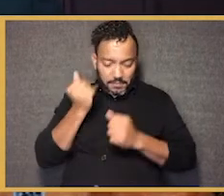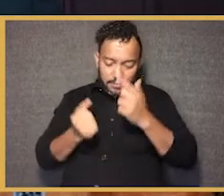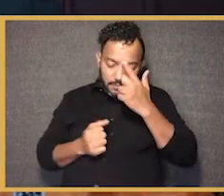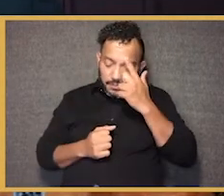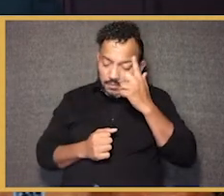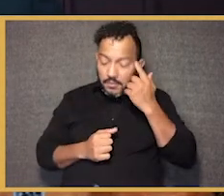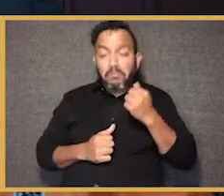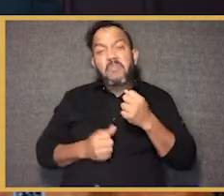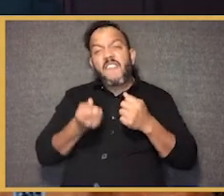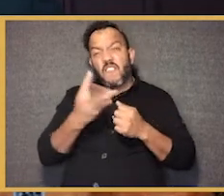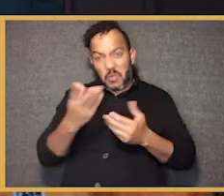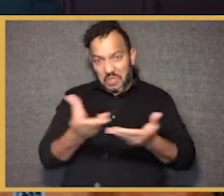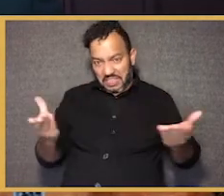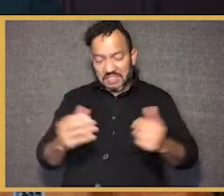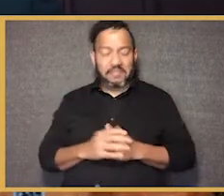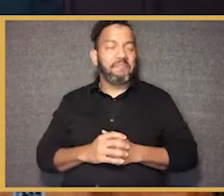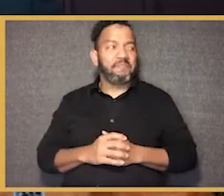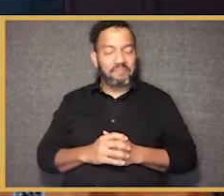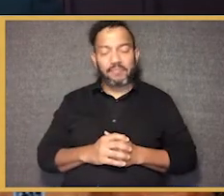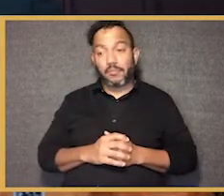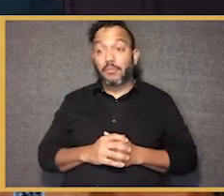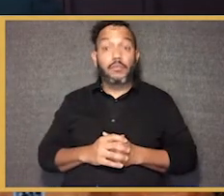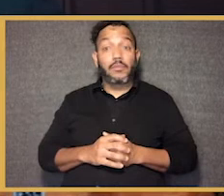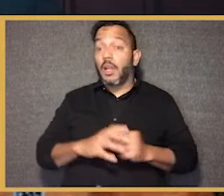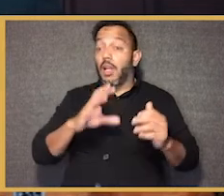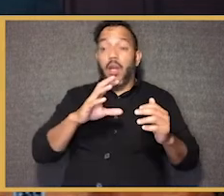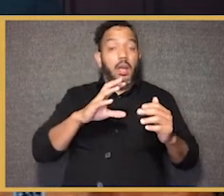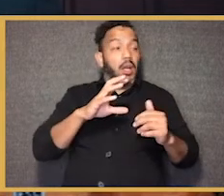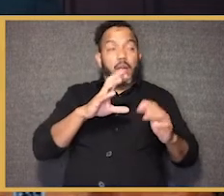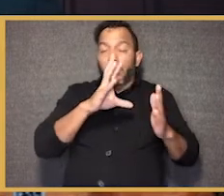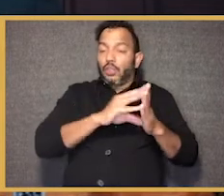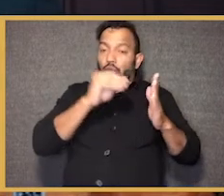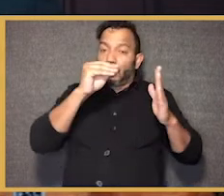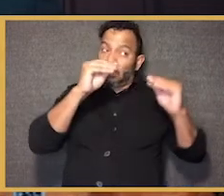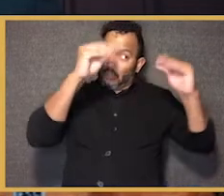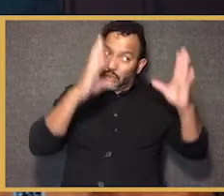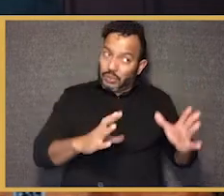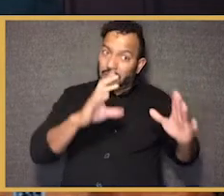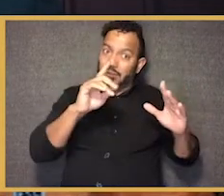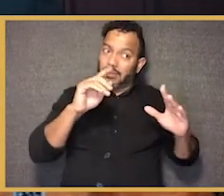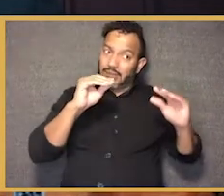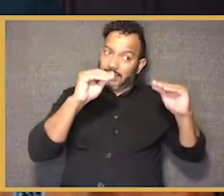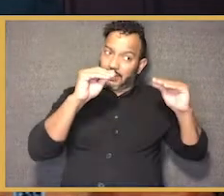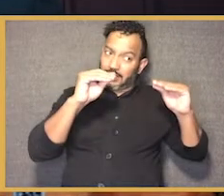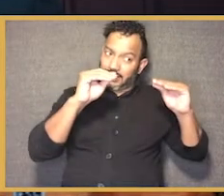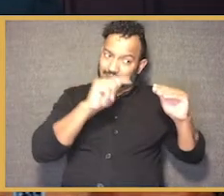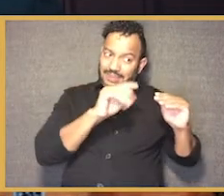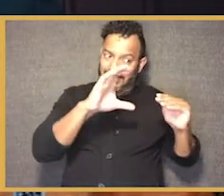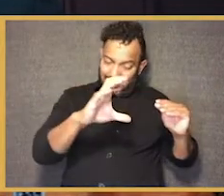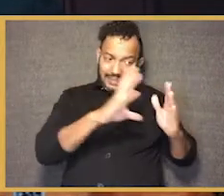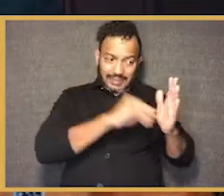Wow. Well, a couple of things. One is student teaching was amazing. And I will